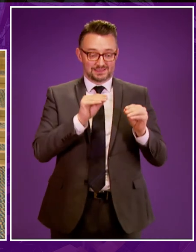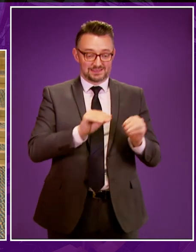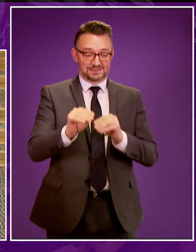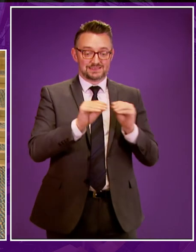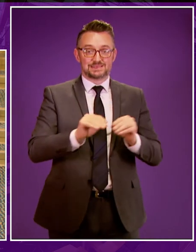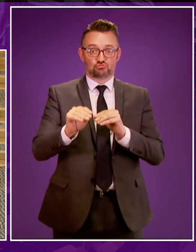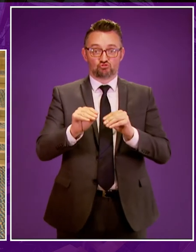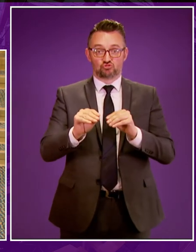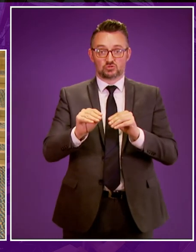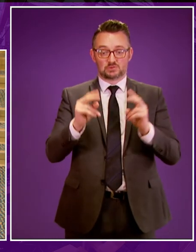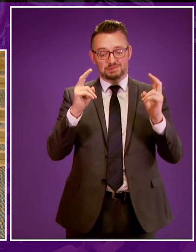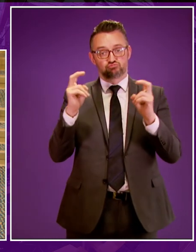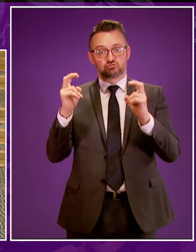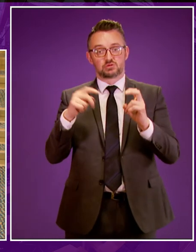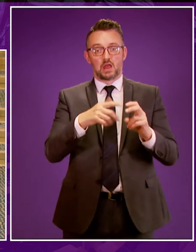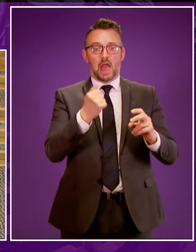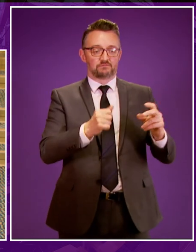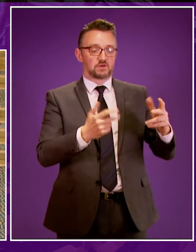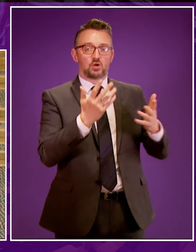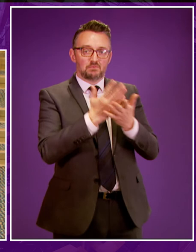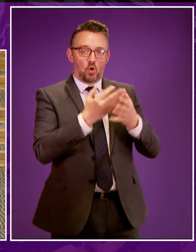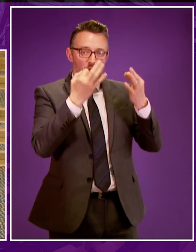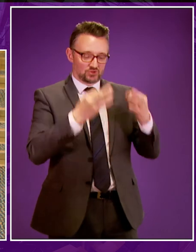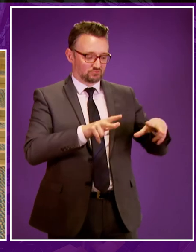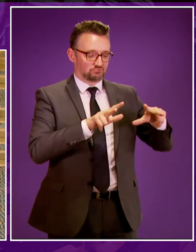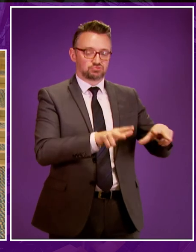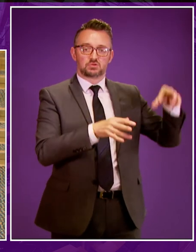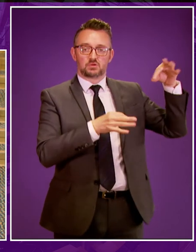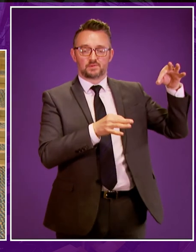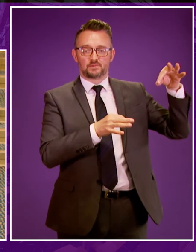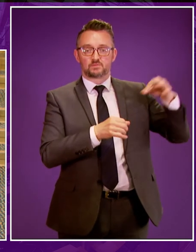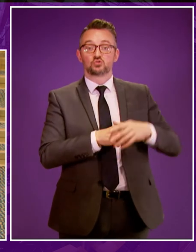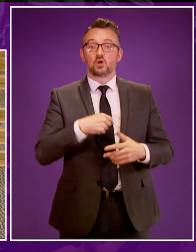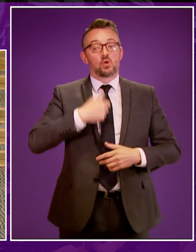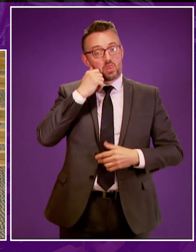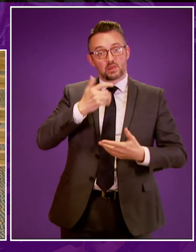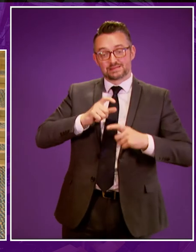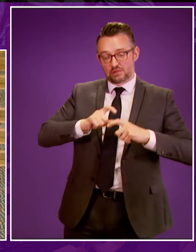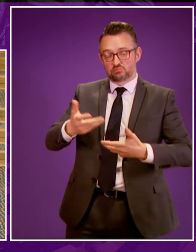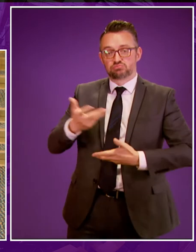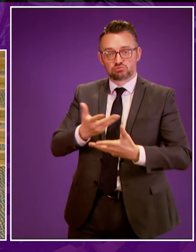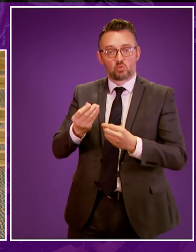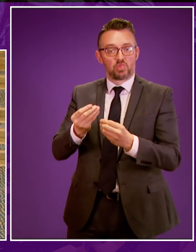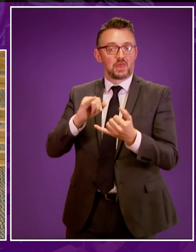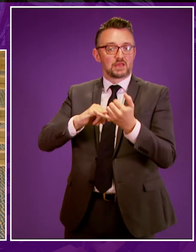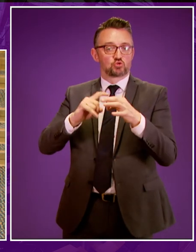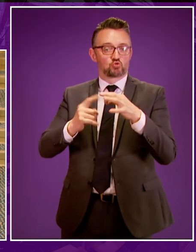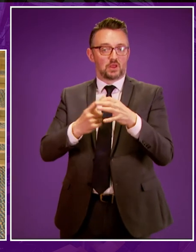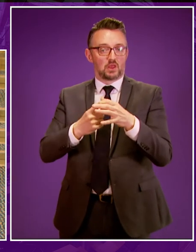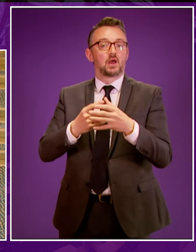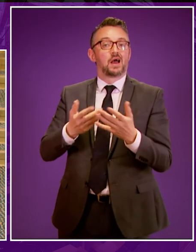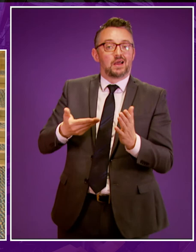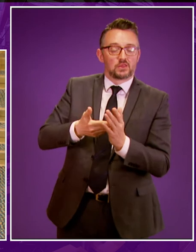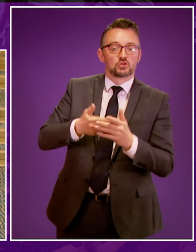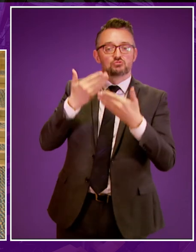which will have an accredited qualification attached to it but those are discussions that we will continue to take forward with the Scottish Qualifications Authority and the General Teaching